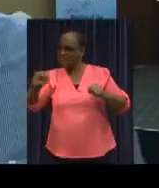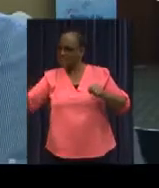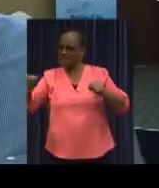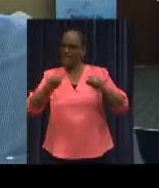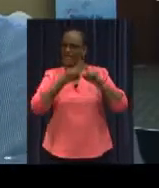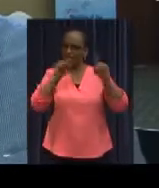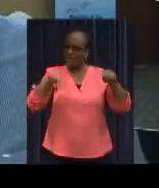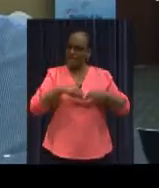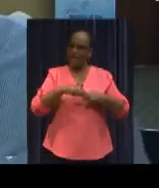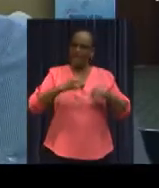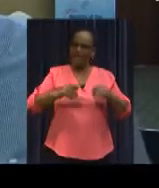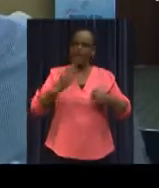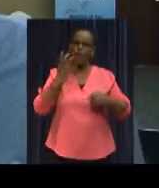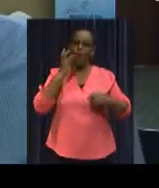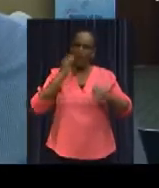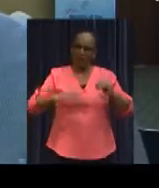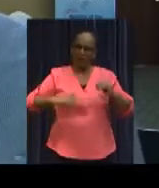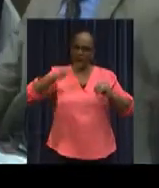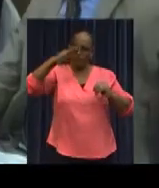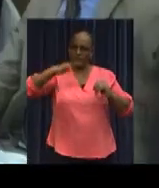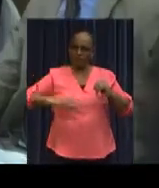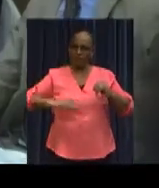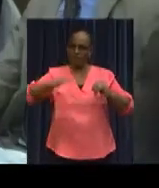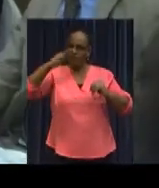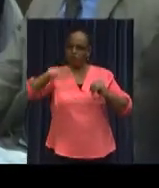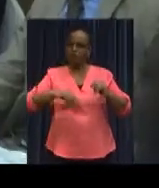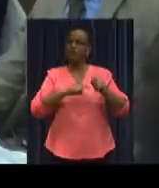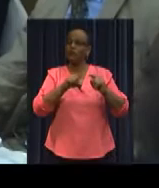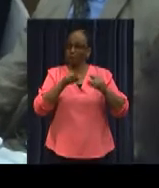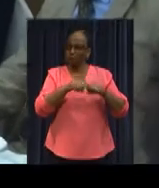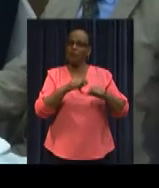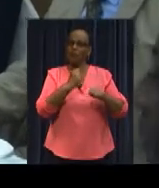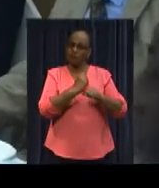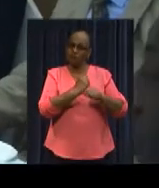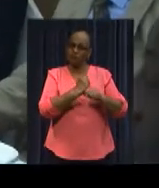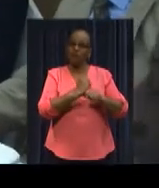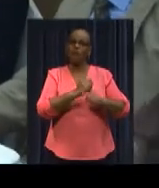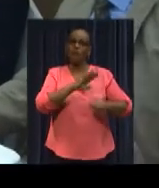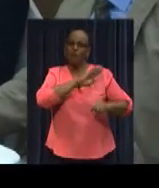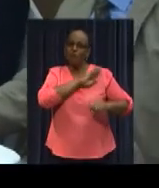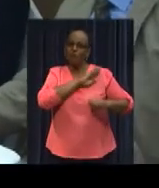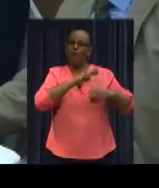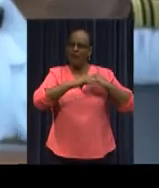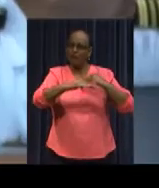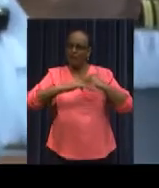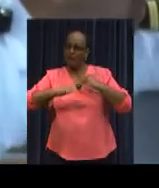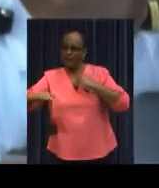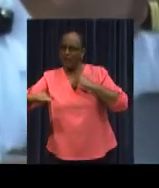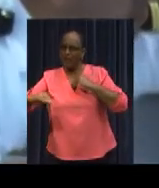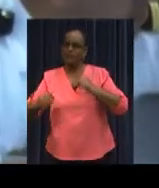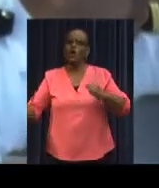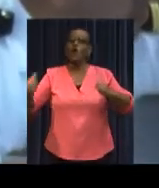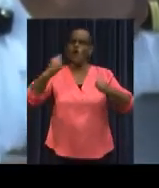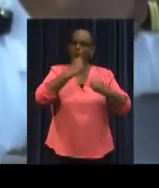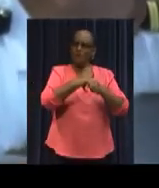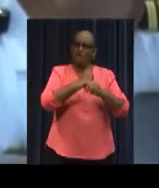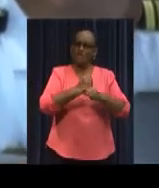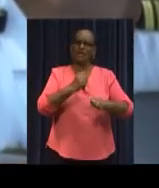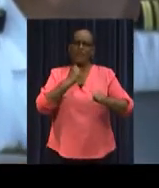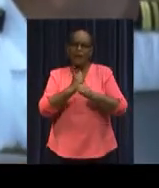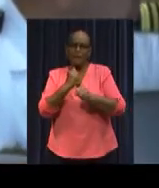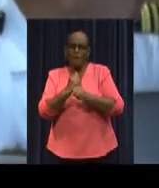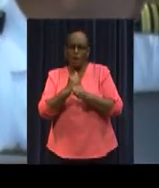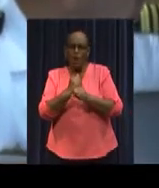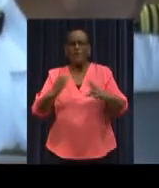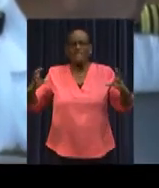and tidal tables. The Capacity Building Subcommittee will also help countries to